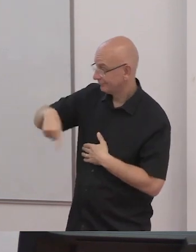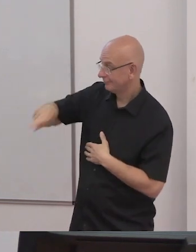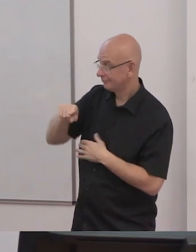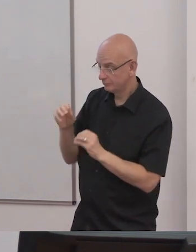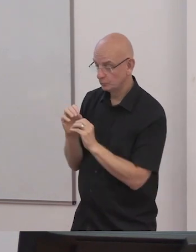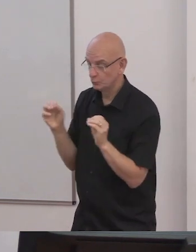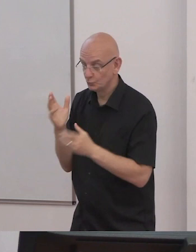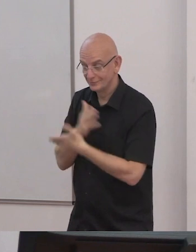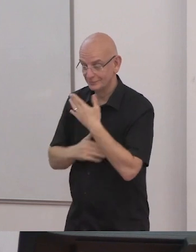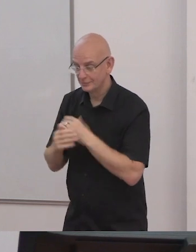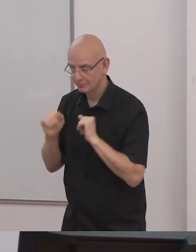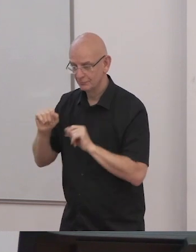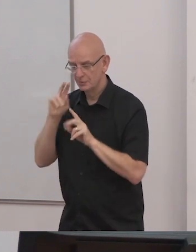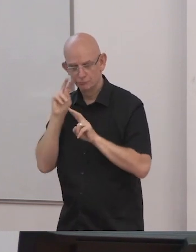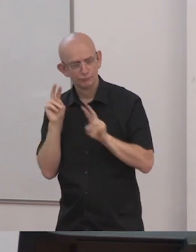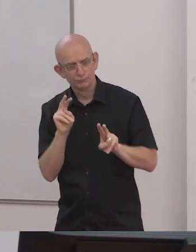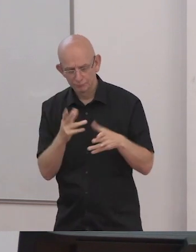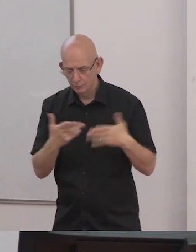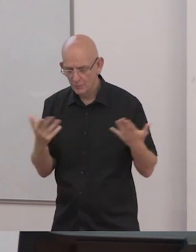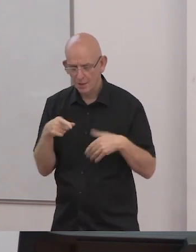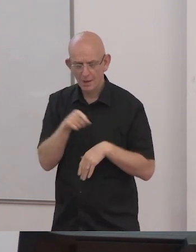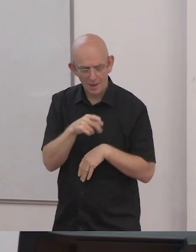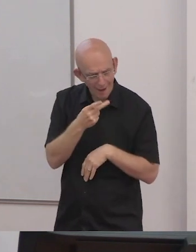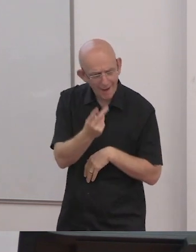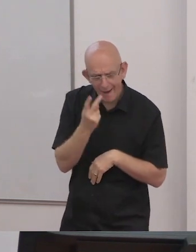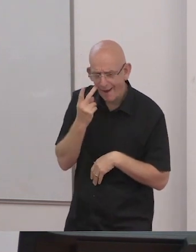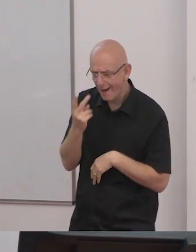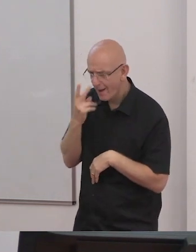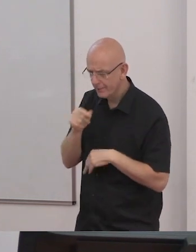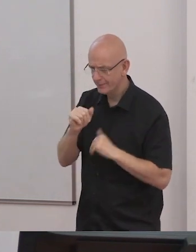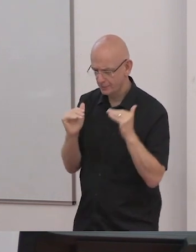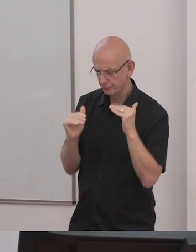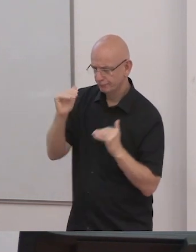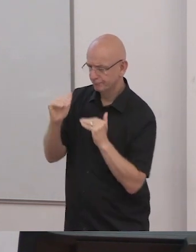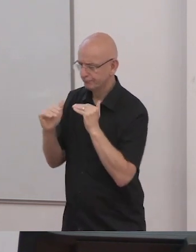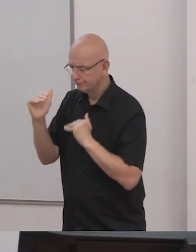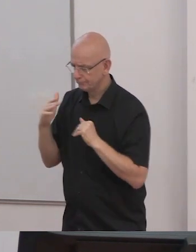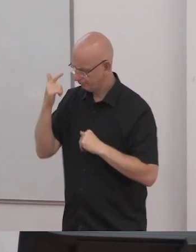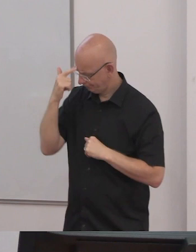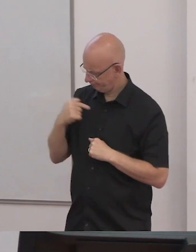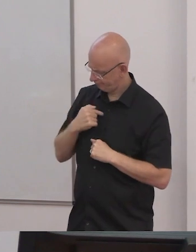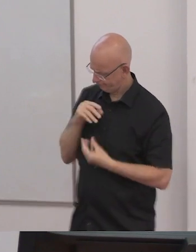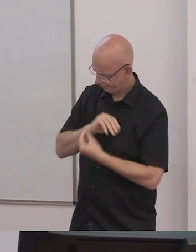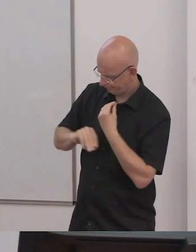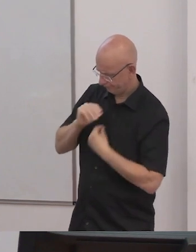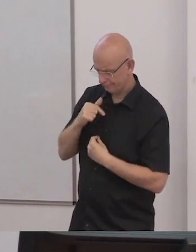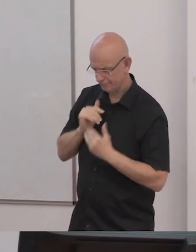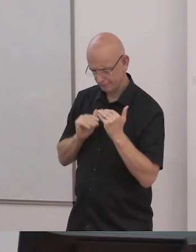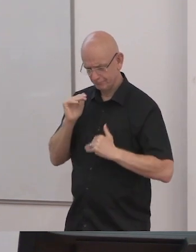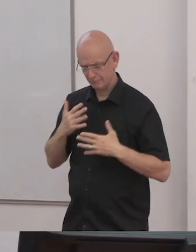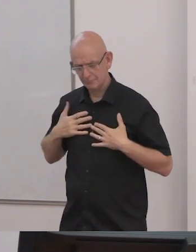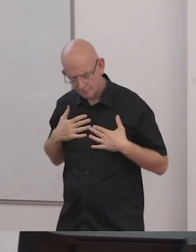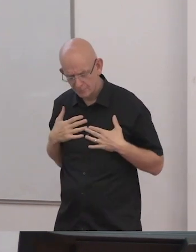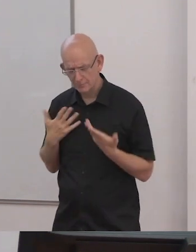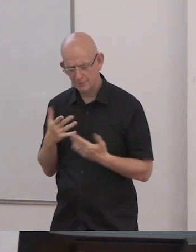themselves asking questions such as why does she get extra time or a reader or a